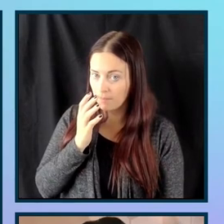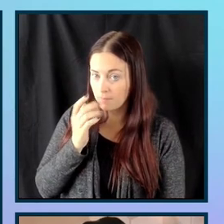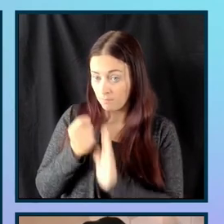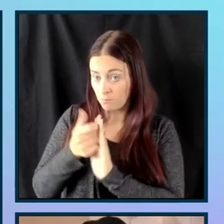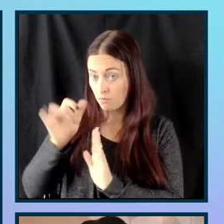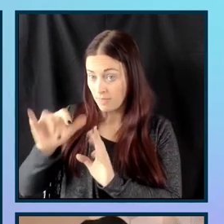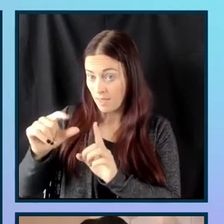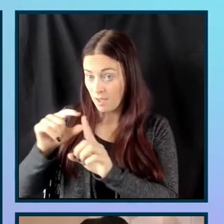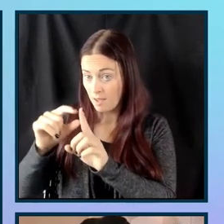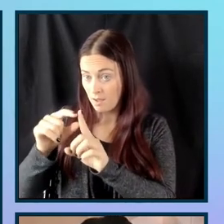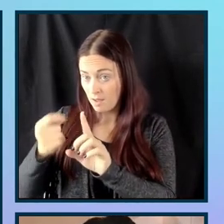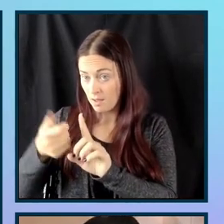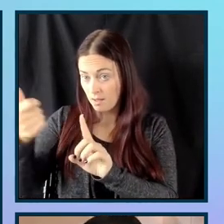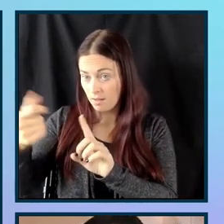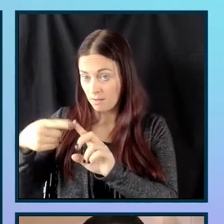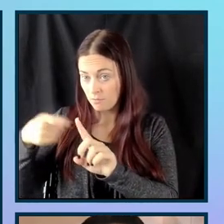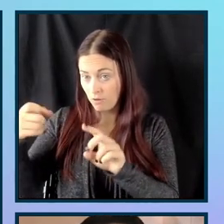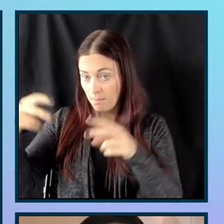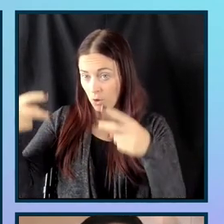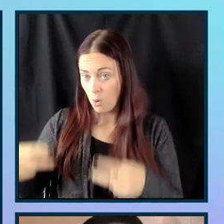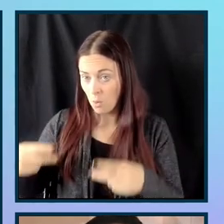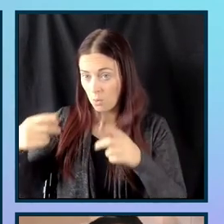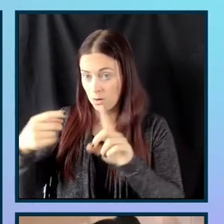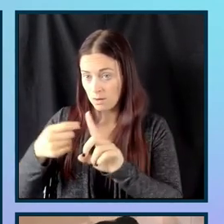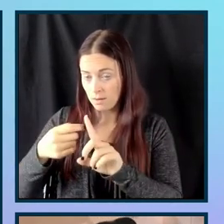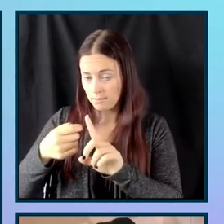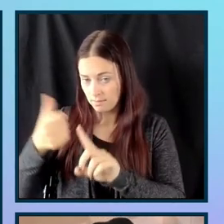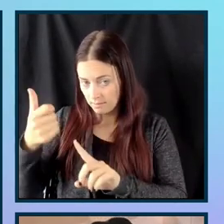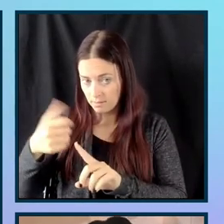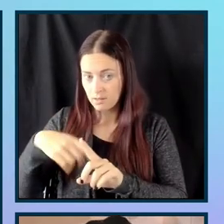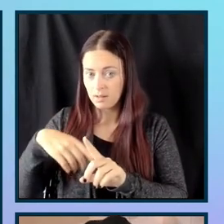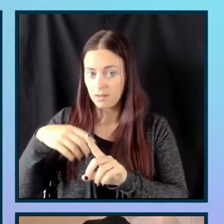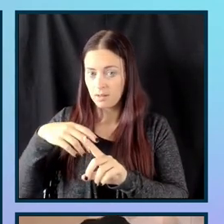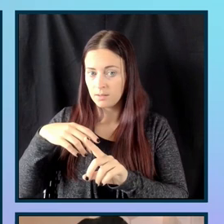that experience is like. So, I'm going to go ahead and turn my screen reader again.